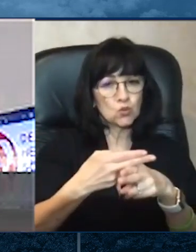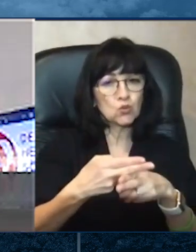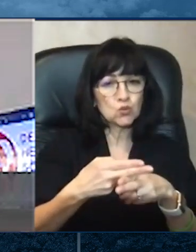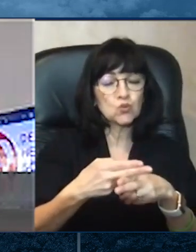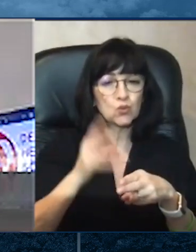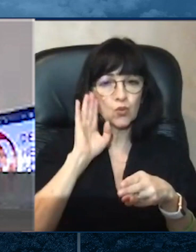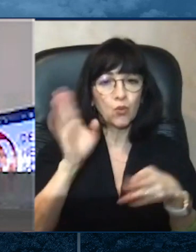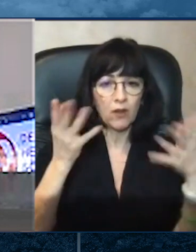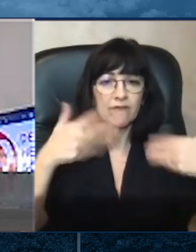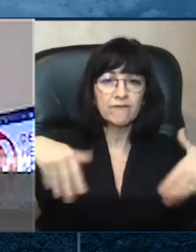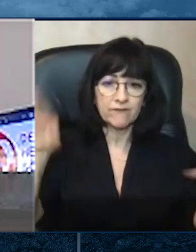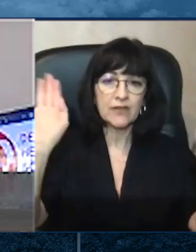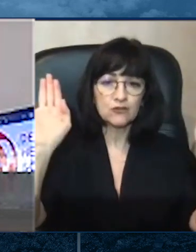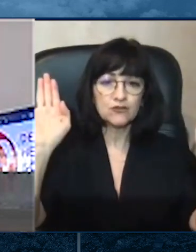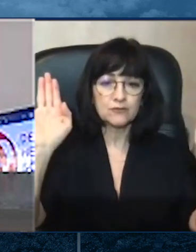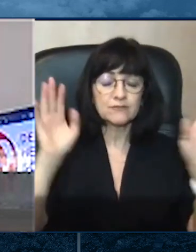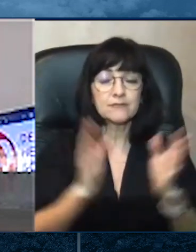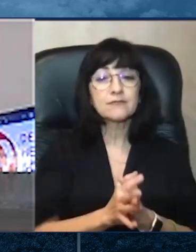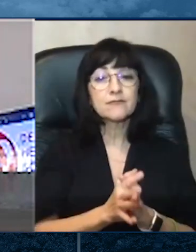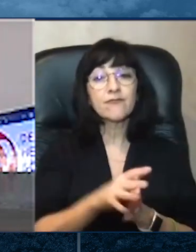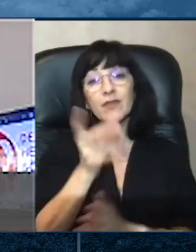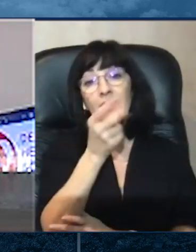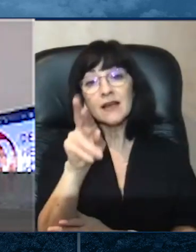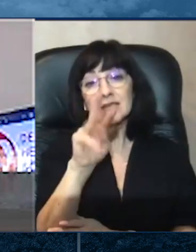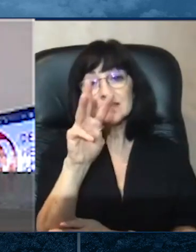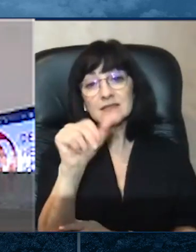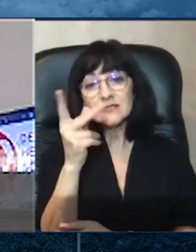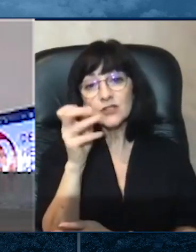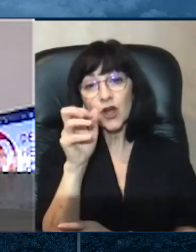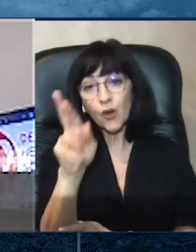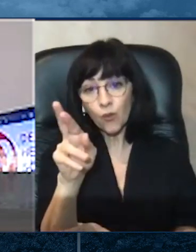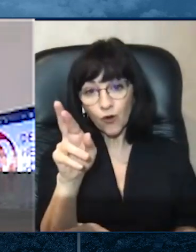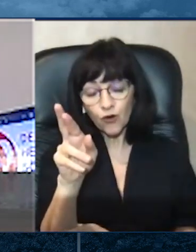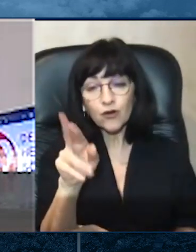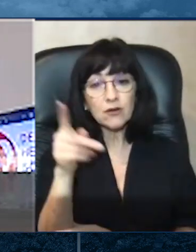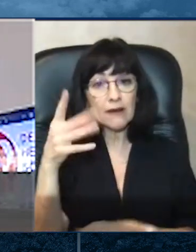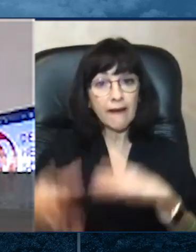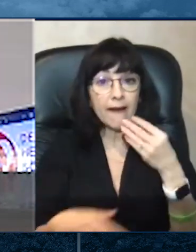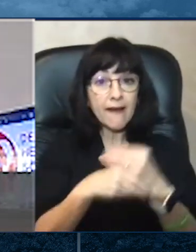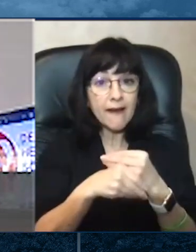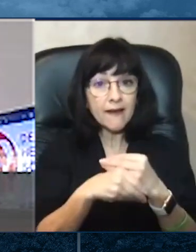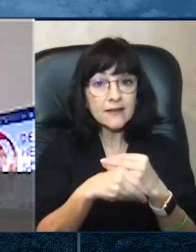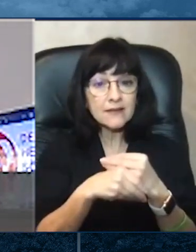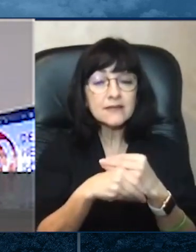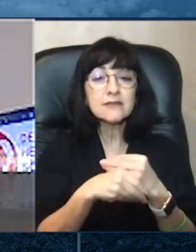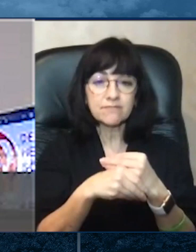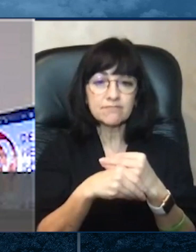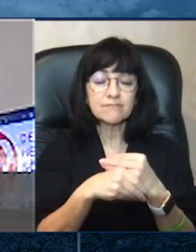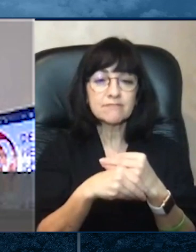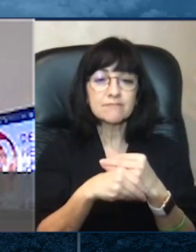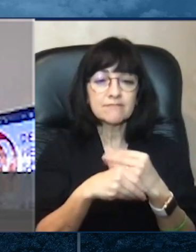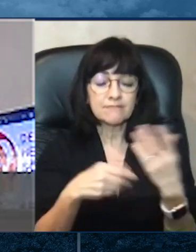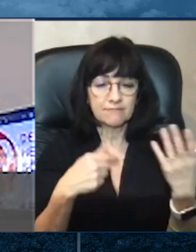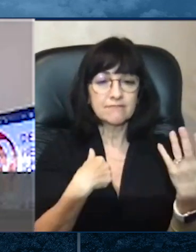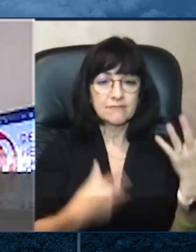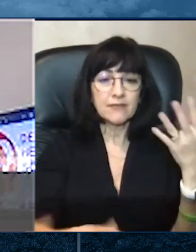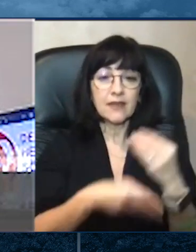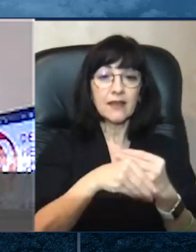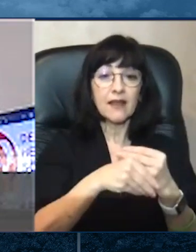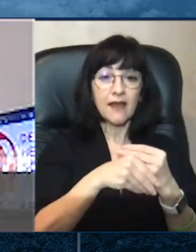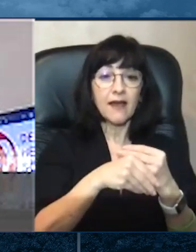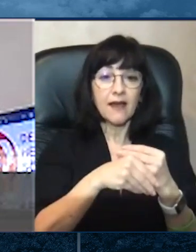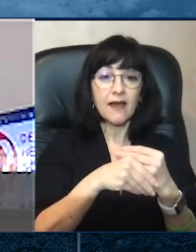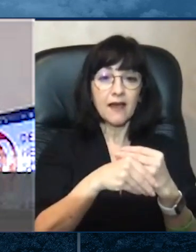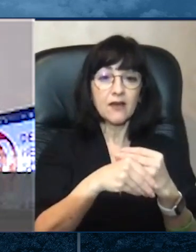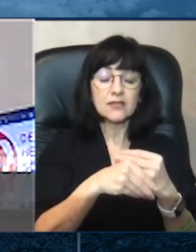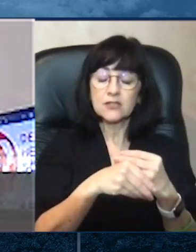I will add in English, and maybe you can help me translate it. I think that the most important thing